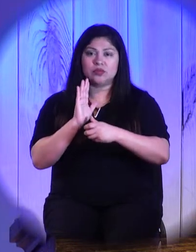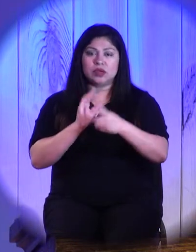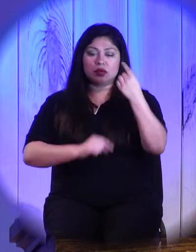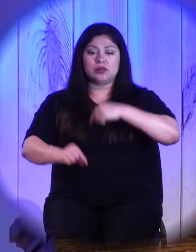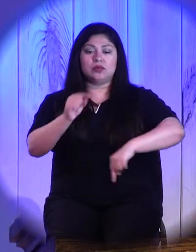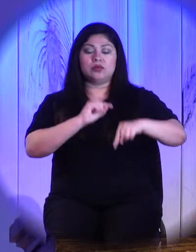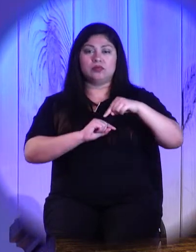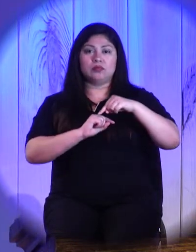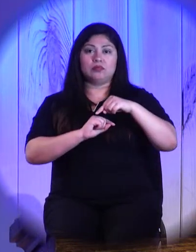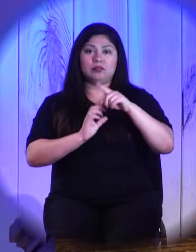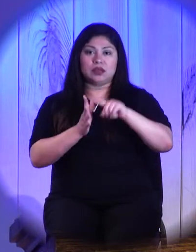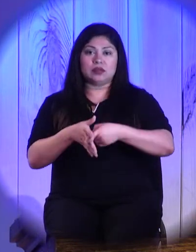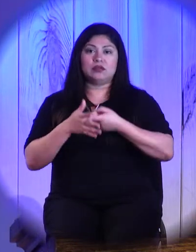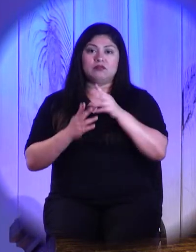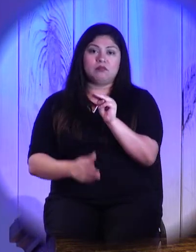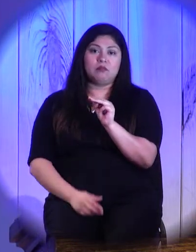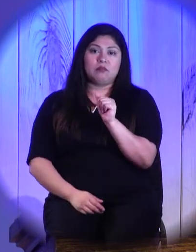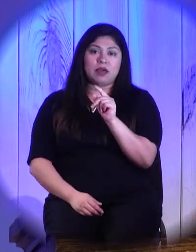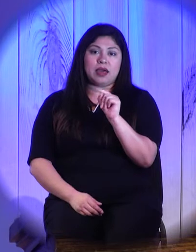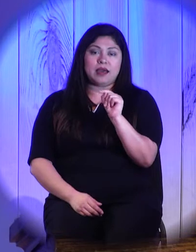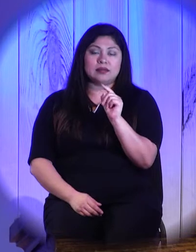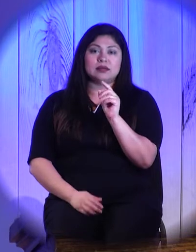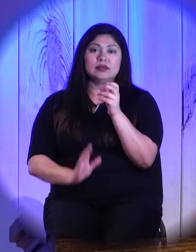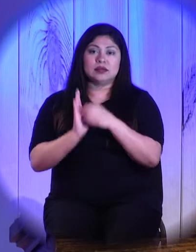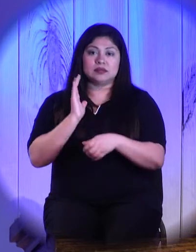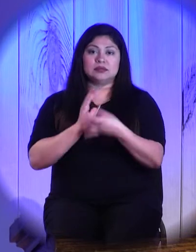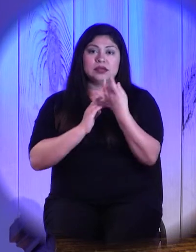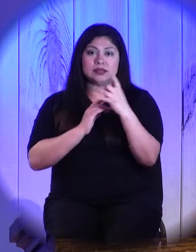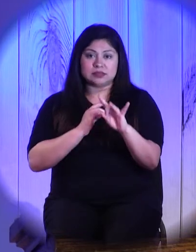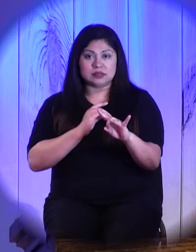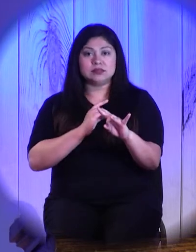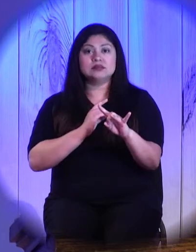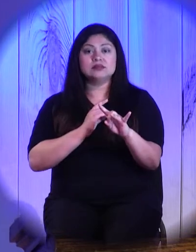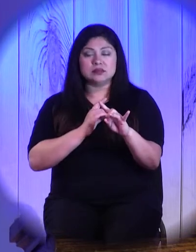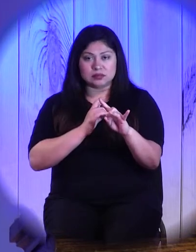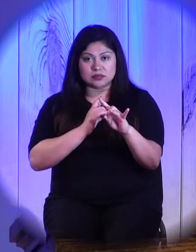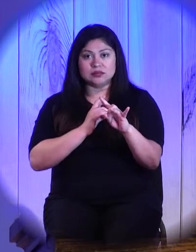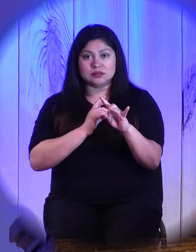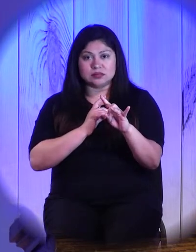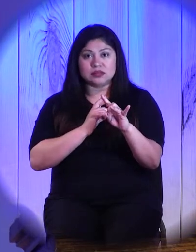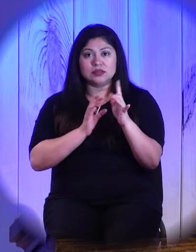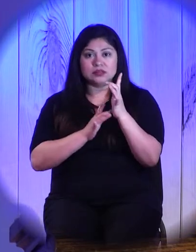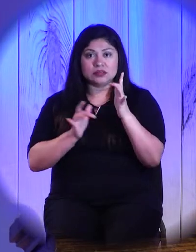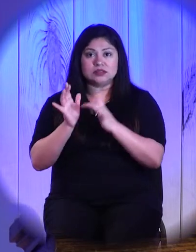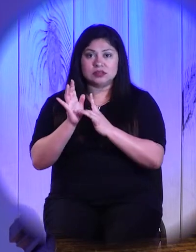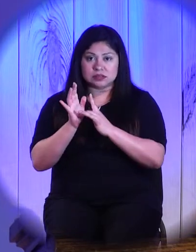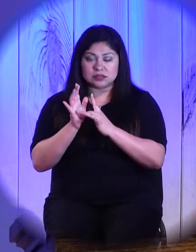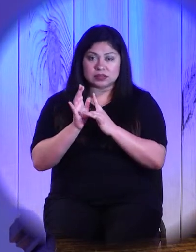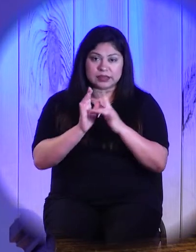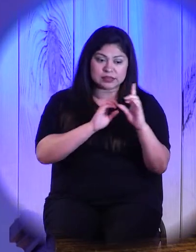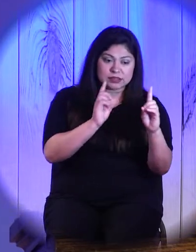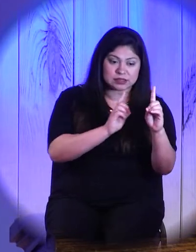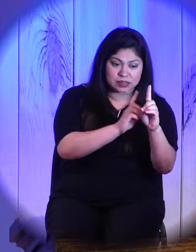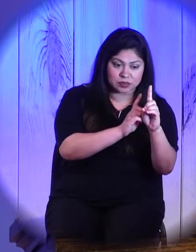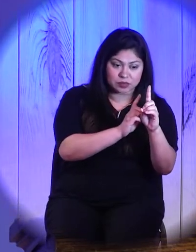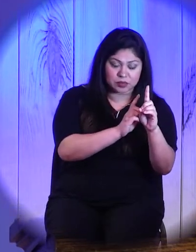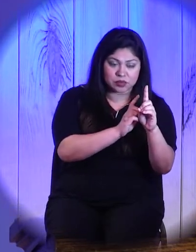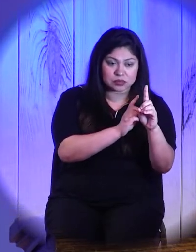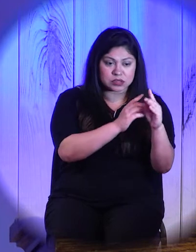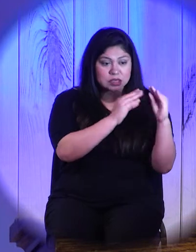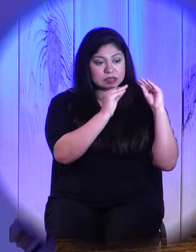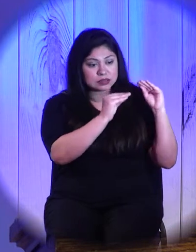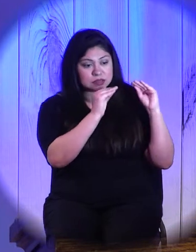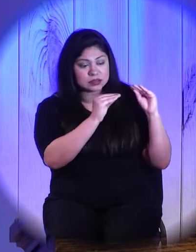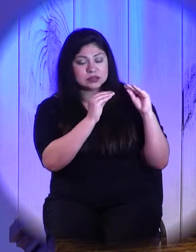beginning of Matthew 18, what Jesus is having a discussion with his disciples about is how to correct one another. Being merciful